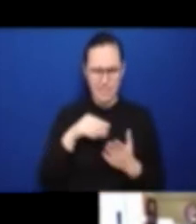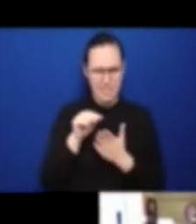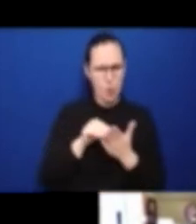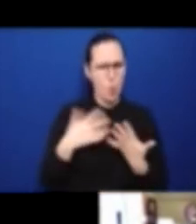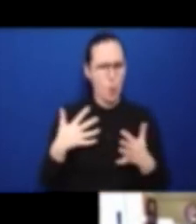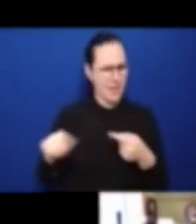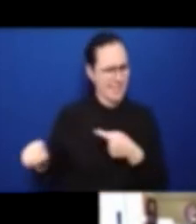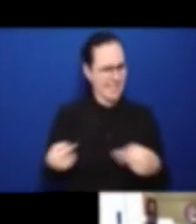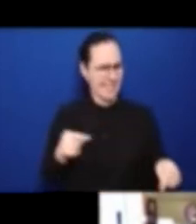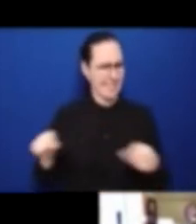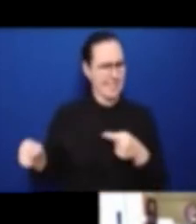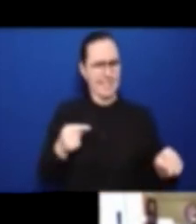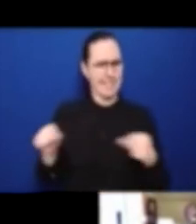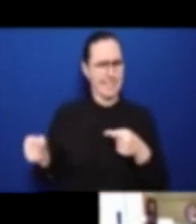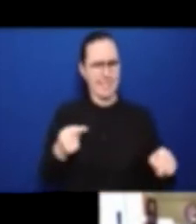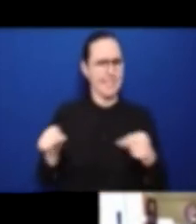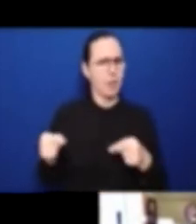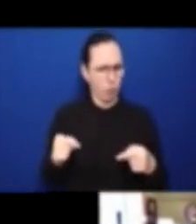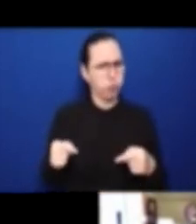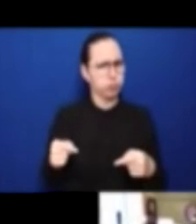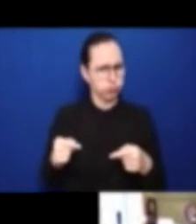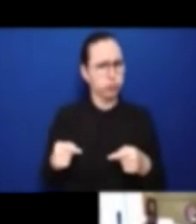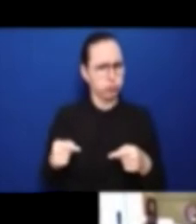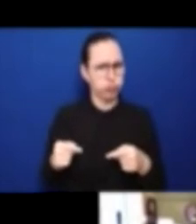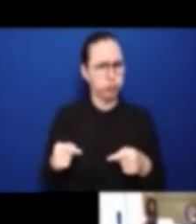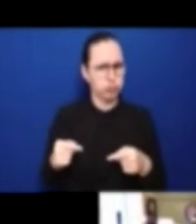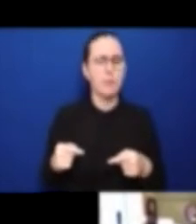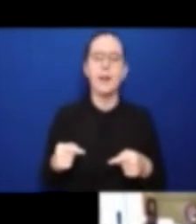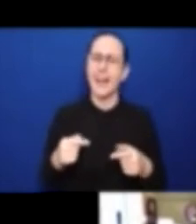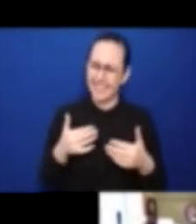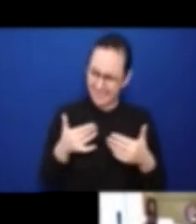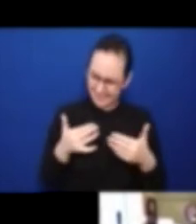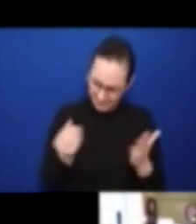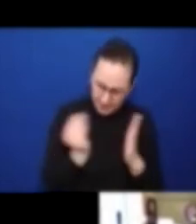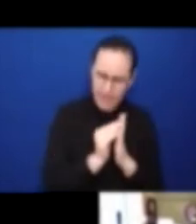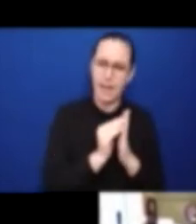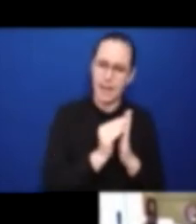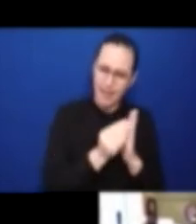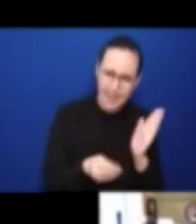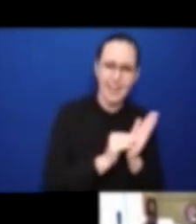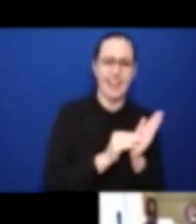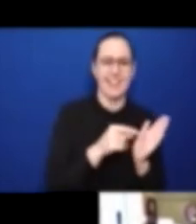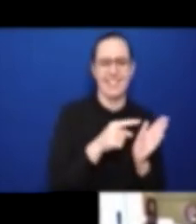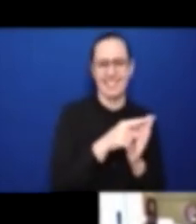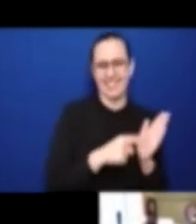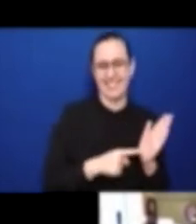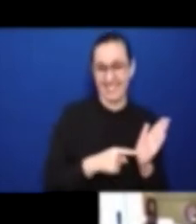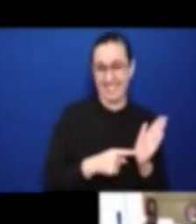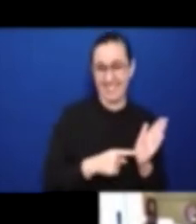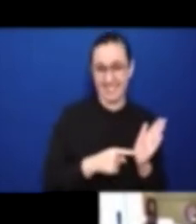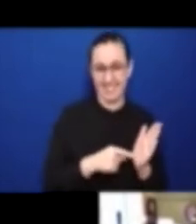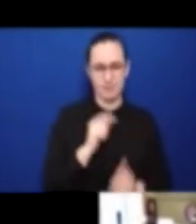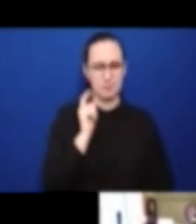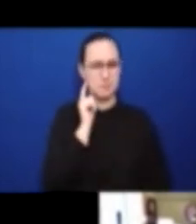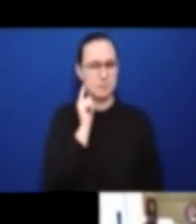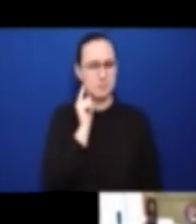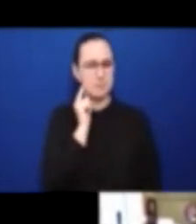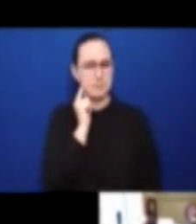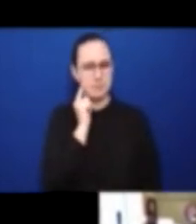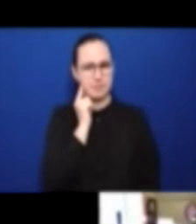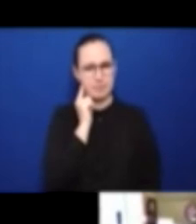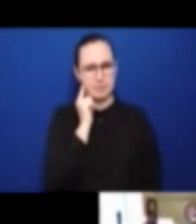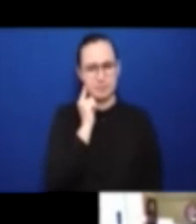And I think finally, to draw it back to COVID, COVID has put into sharp relief that we have a long way to go,